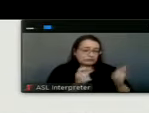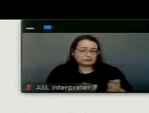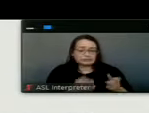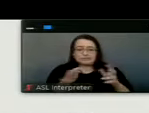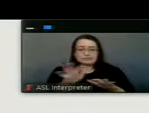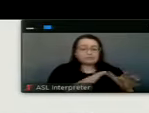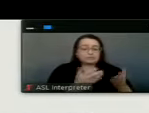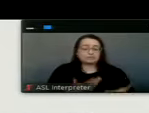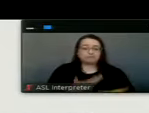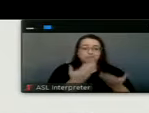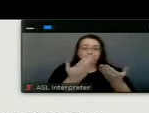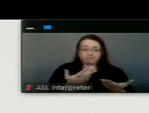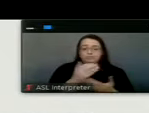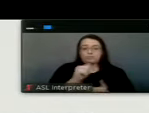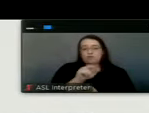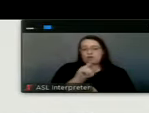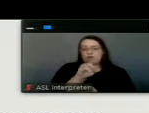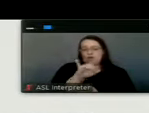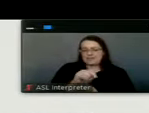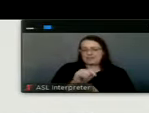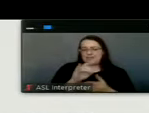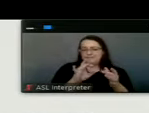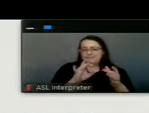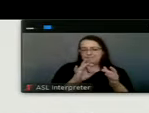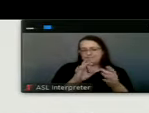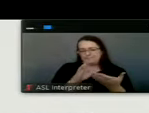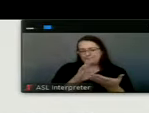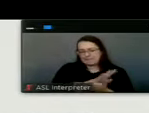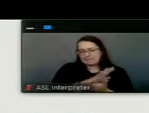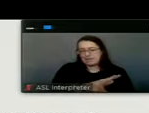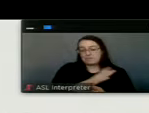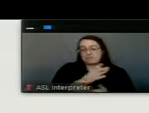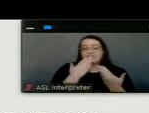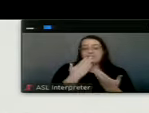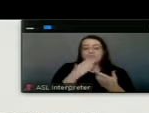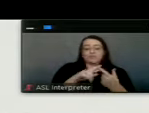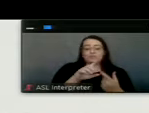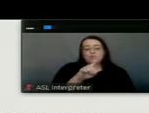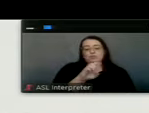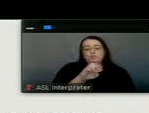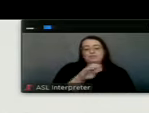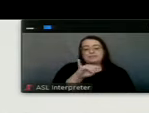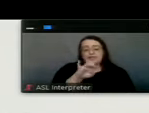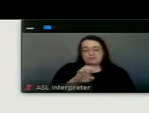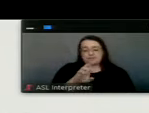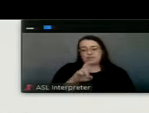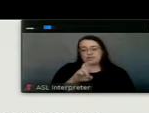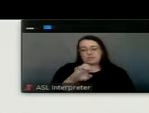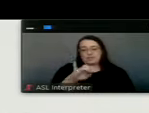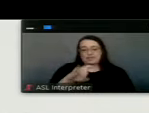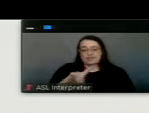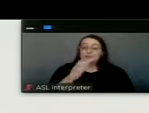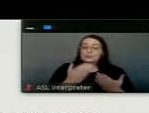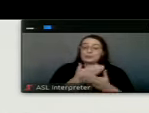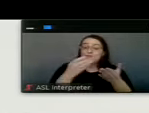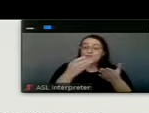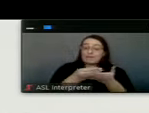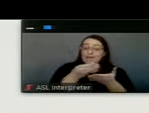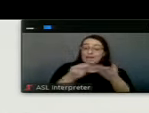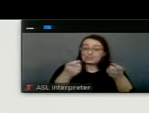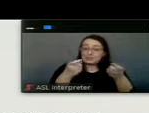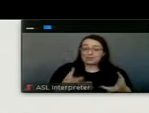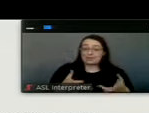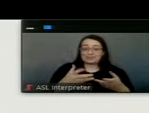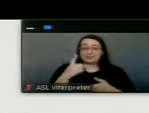present audited financial statements. So, a big thank you to Debbie Reed, who is our new finance director. She came actually